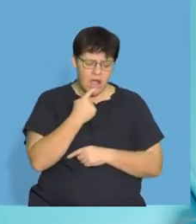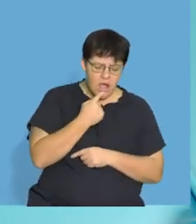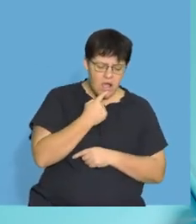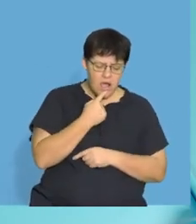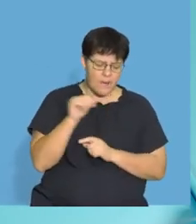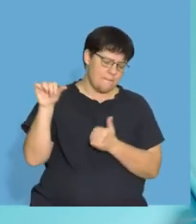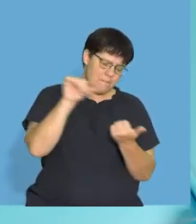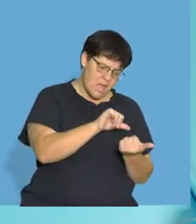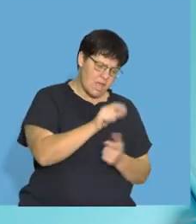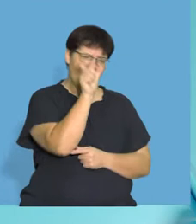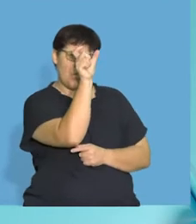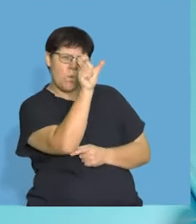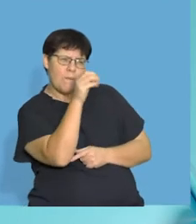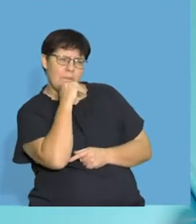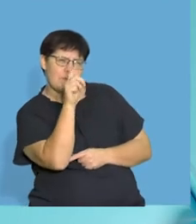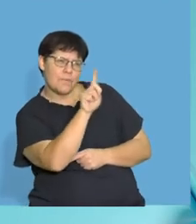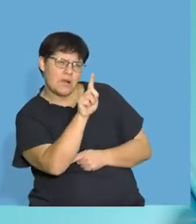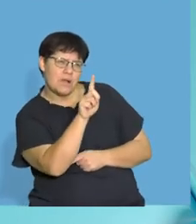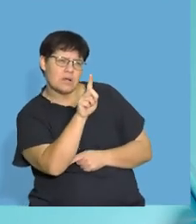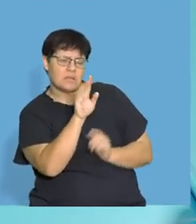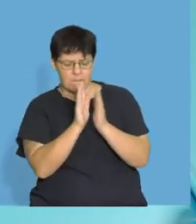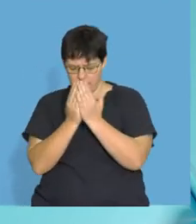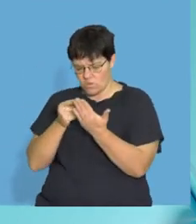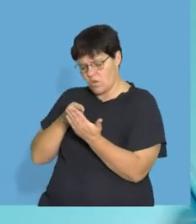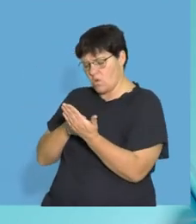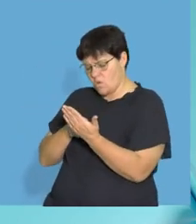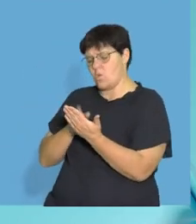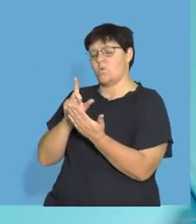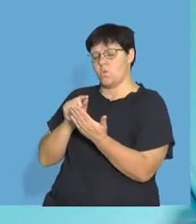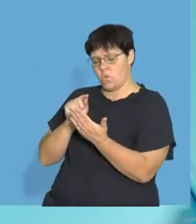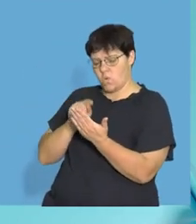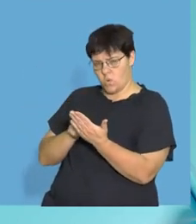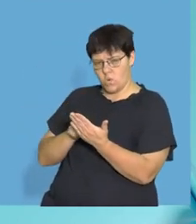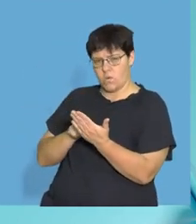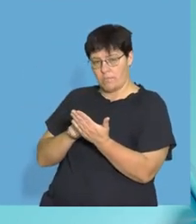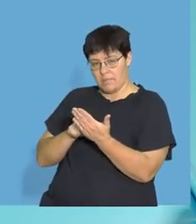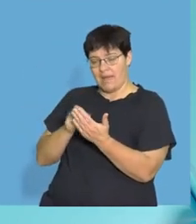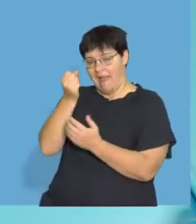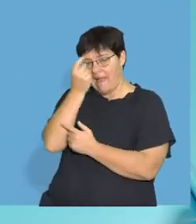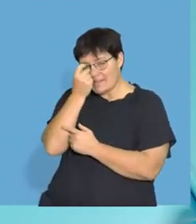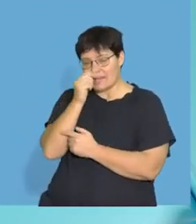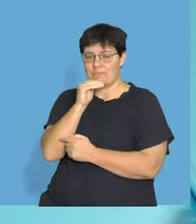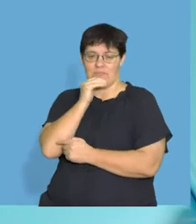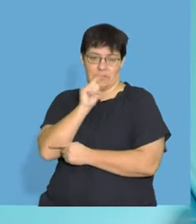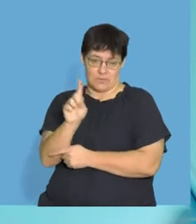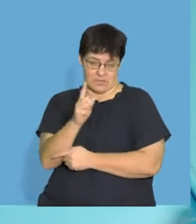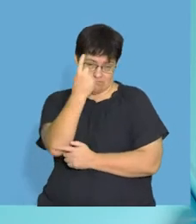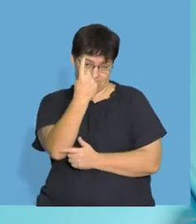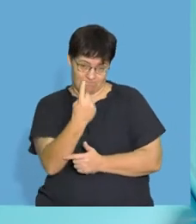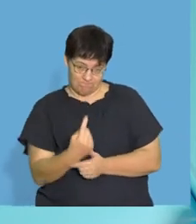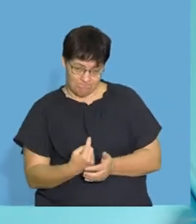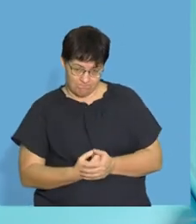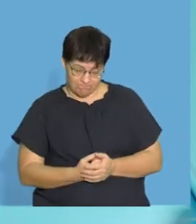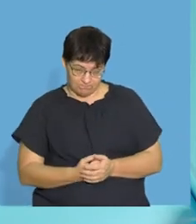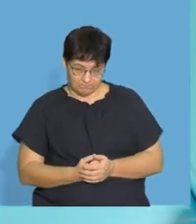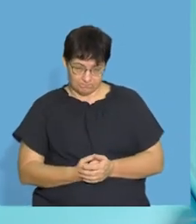over the lesson, check all the words, go to your textbook or go to the notes and make sure that you understand each of these